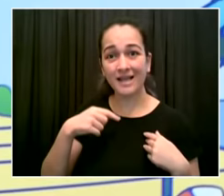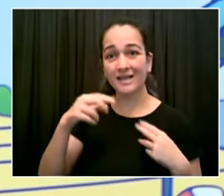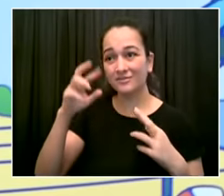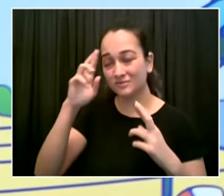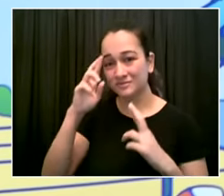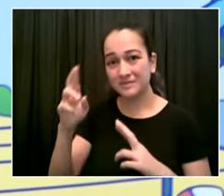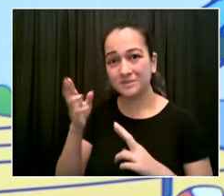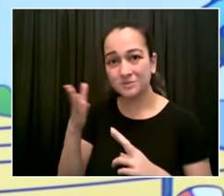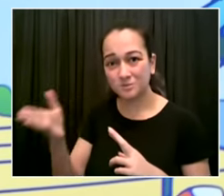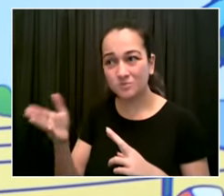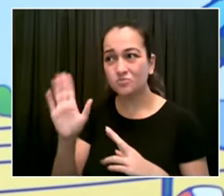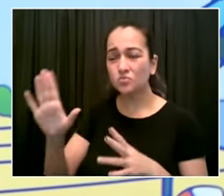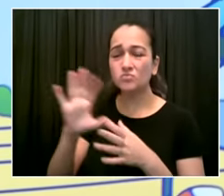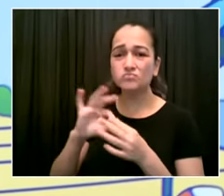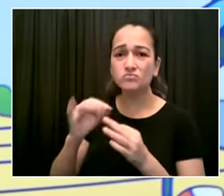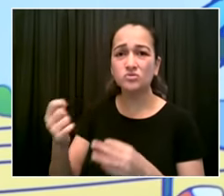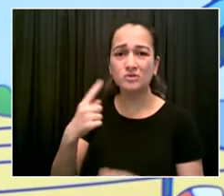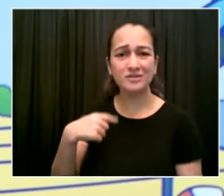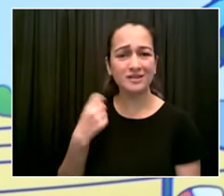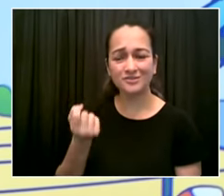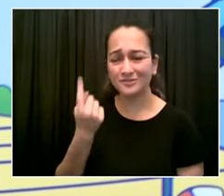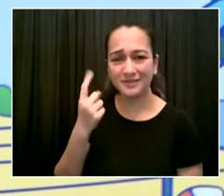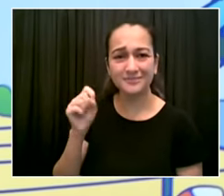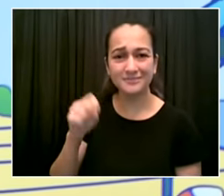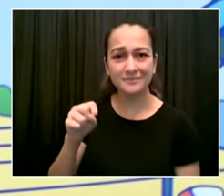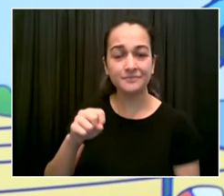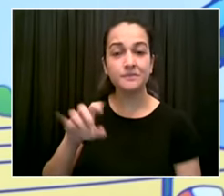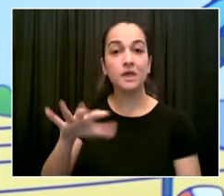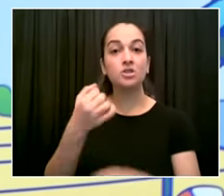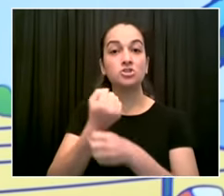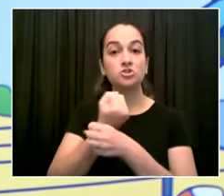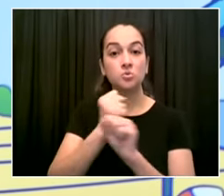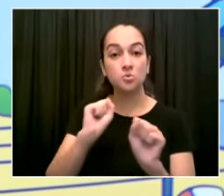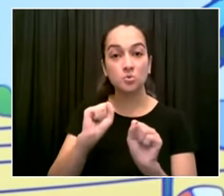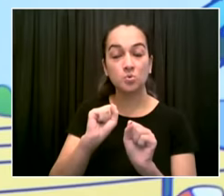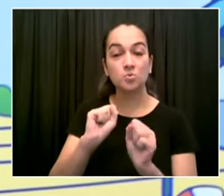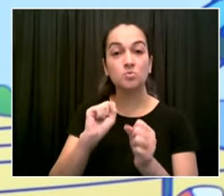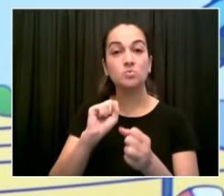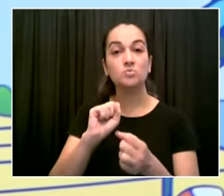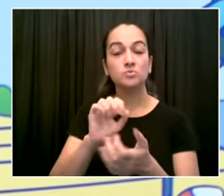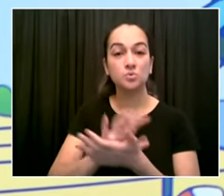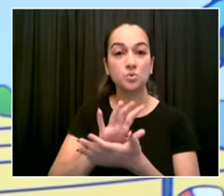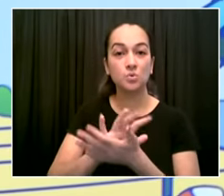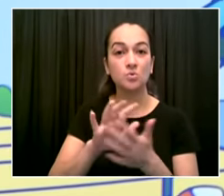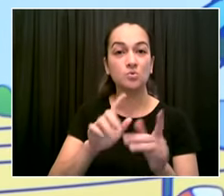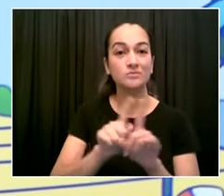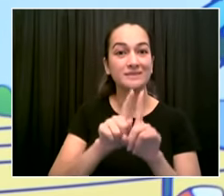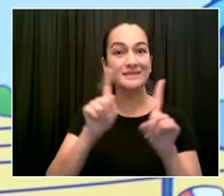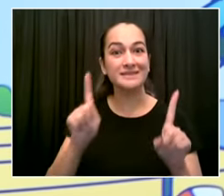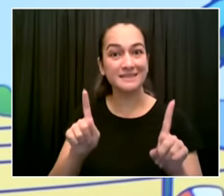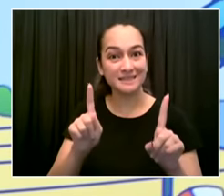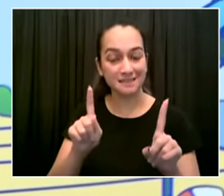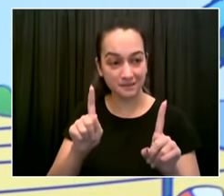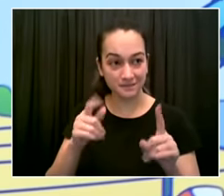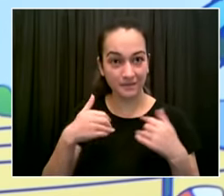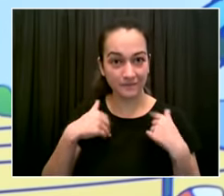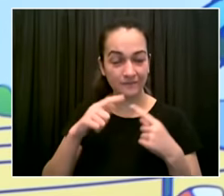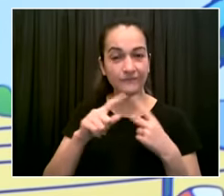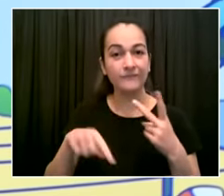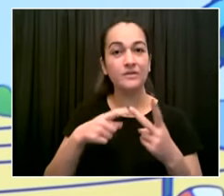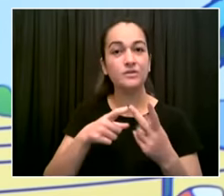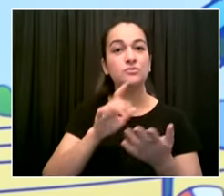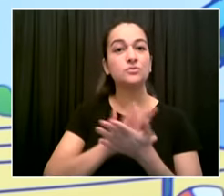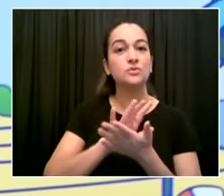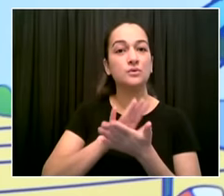there's ventilation there's mask wearing and then there's massive levels of vaccination we have all